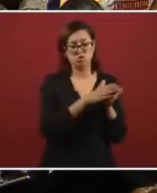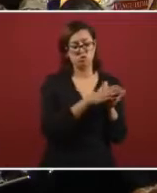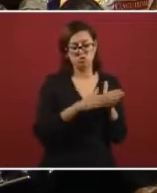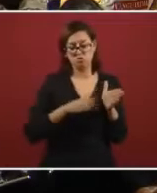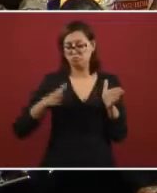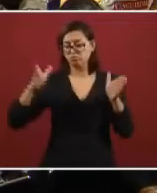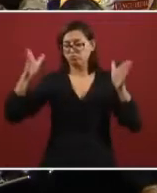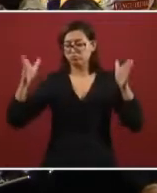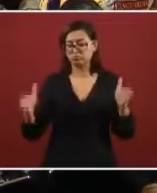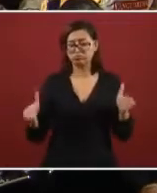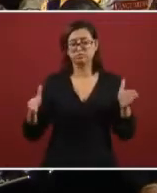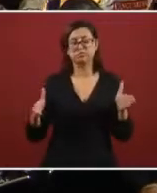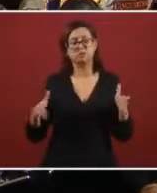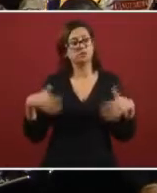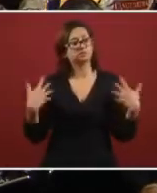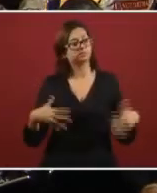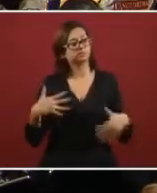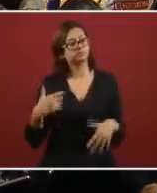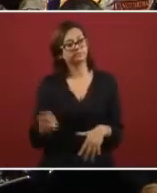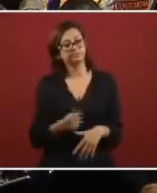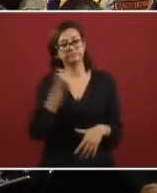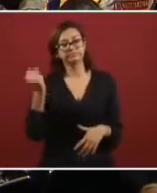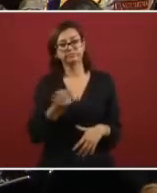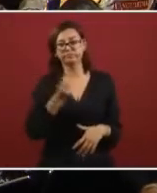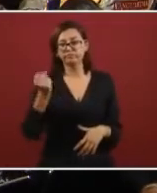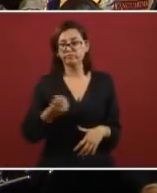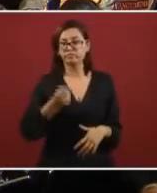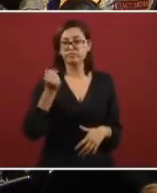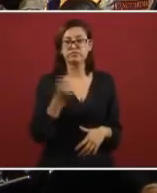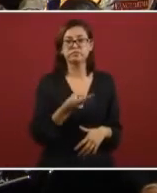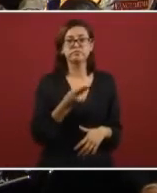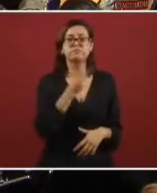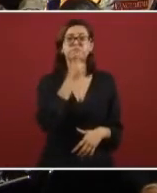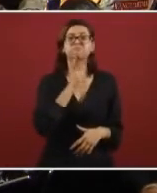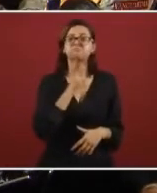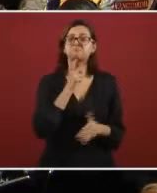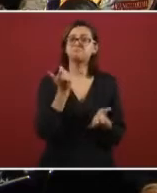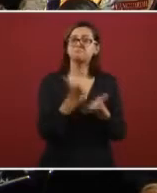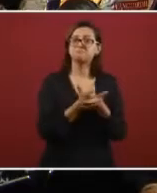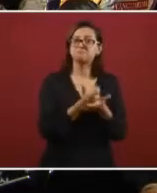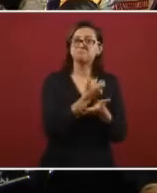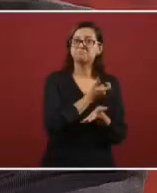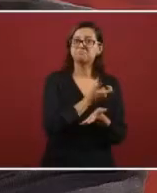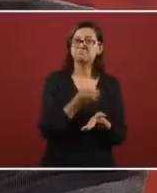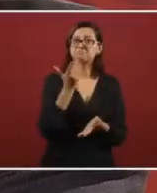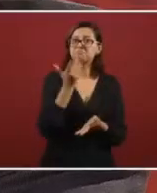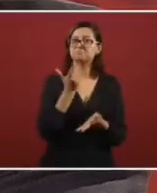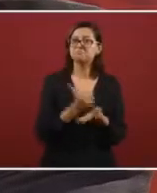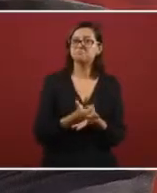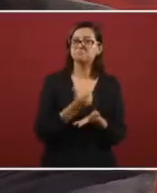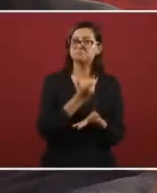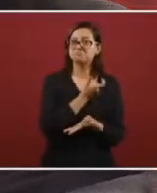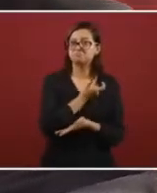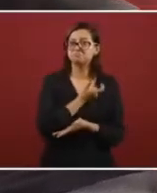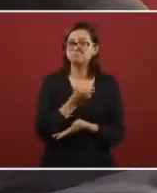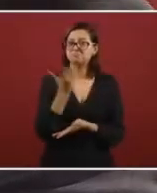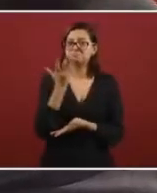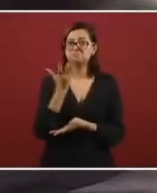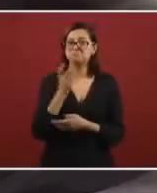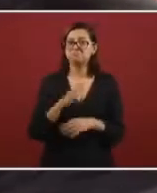of Fox and Calderon. They had the fortune of